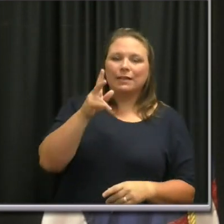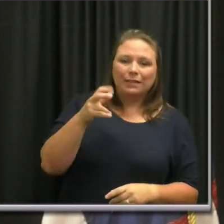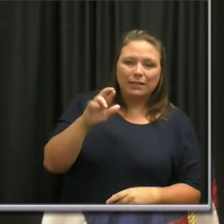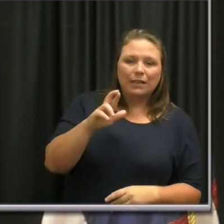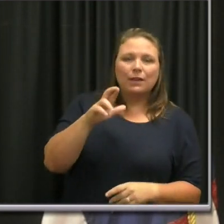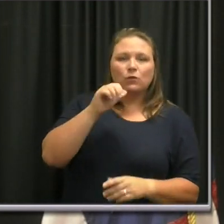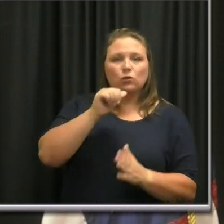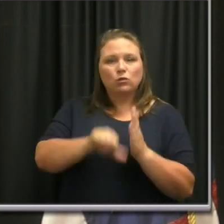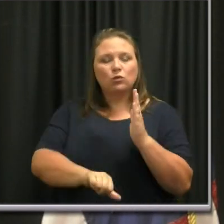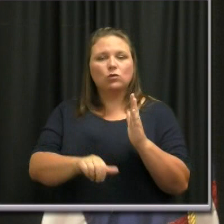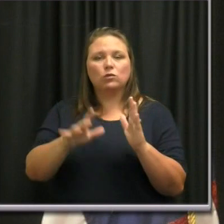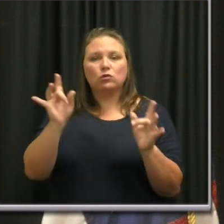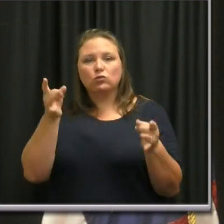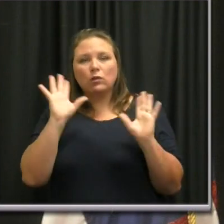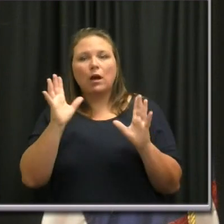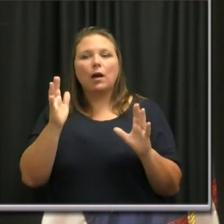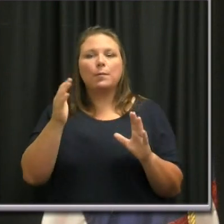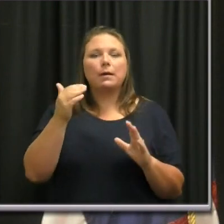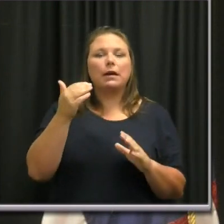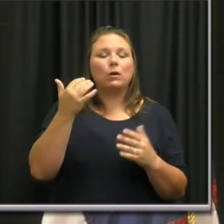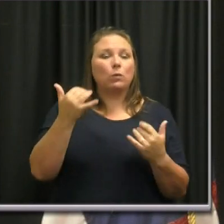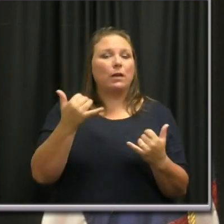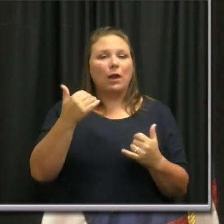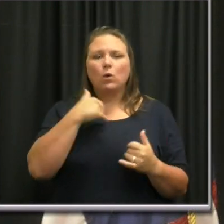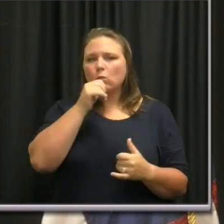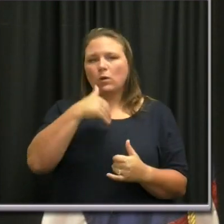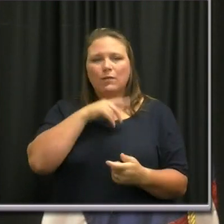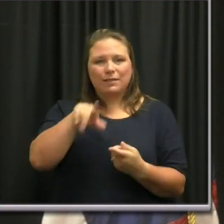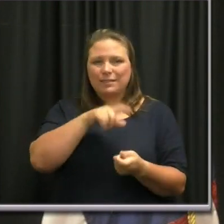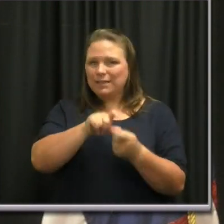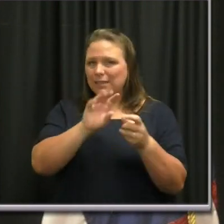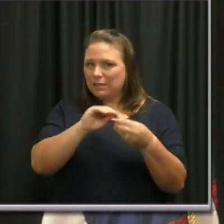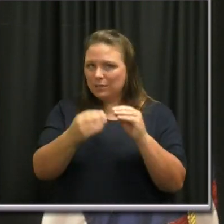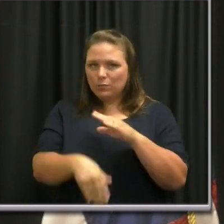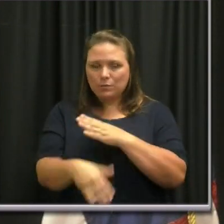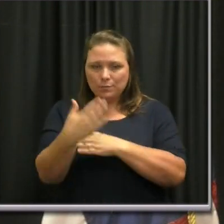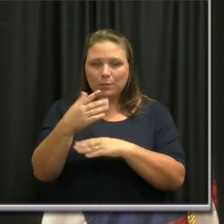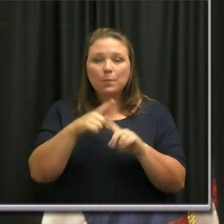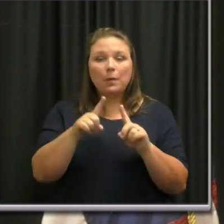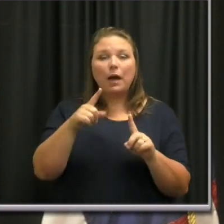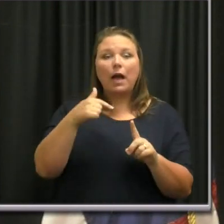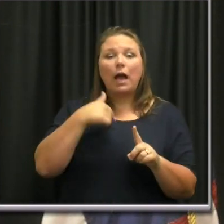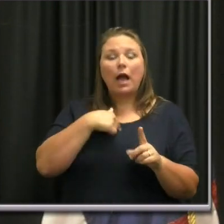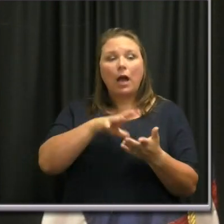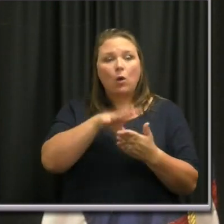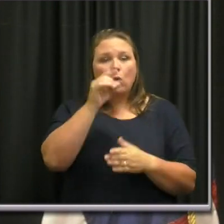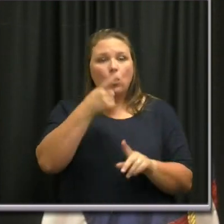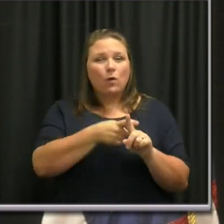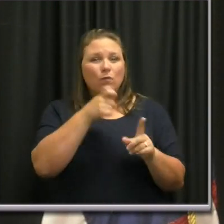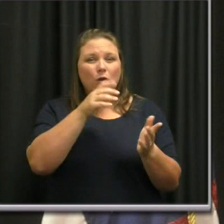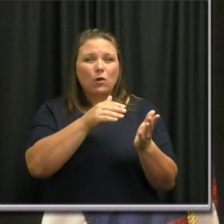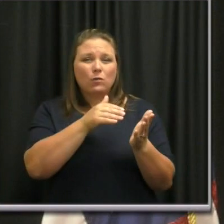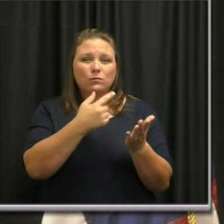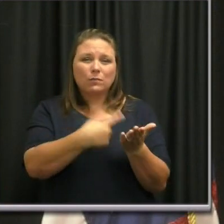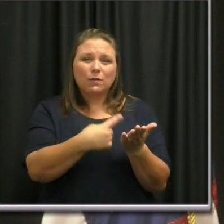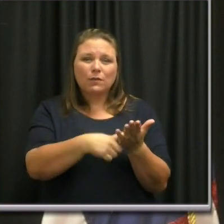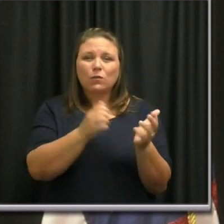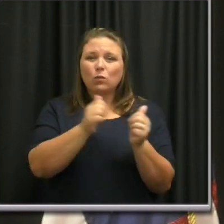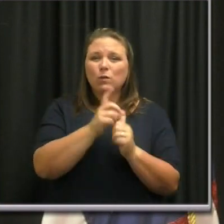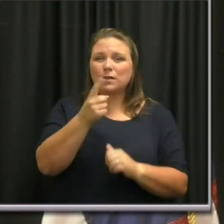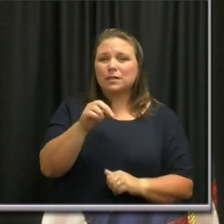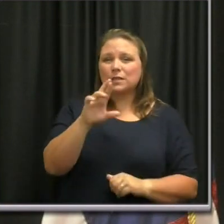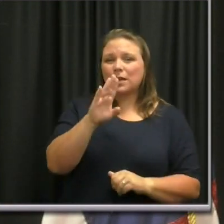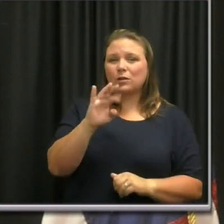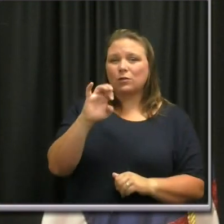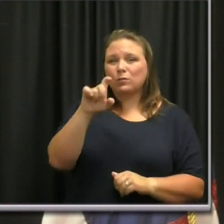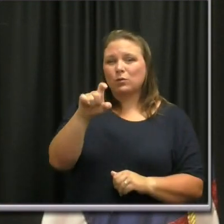admitted to a hospital. don't have the exact number, um, this morning. Um, one thing that I took out of our conversation with Dr. Brooks yesterday, um,